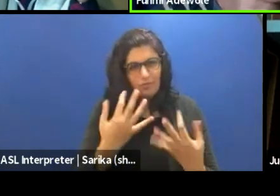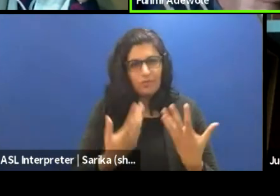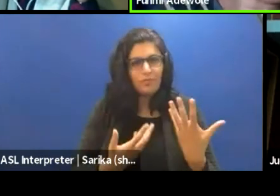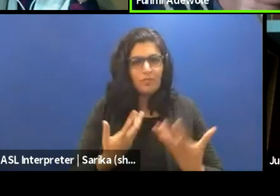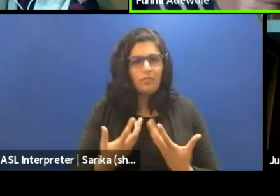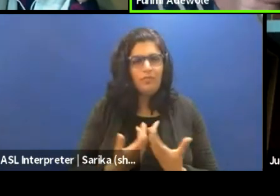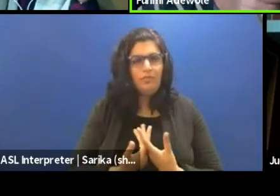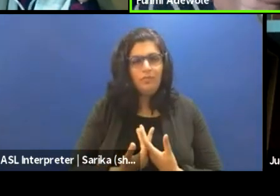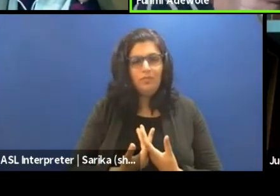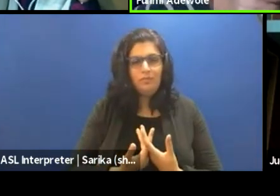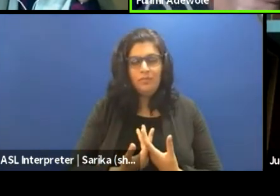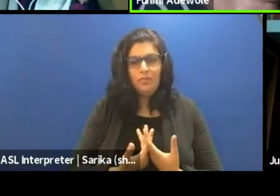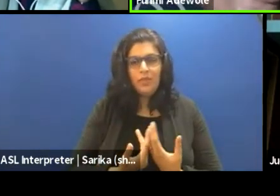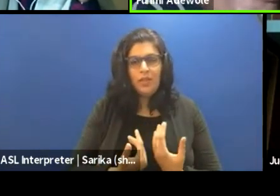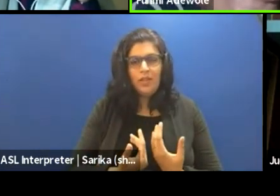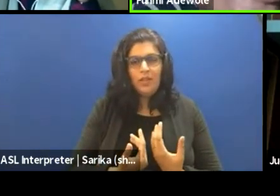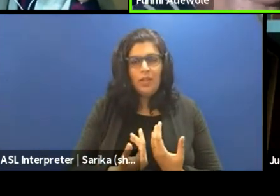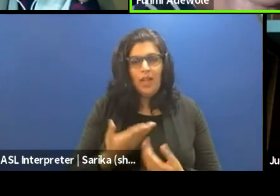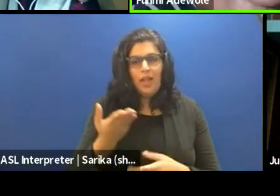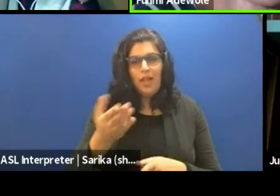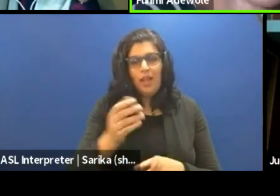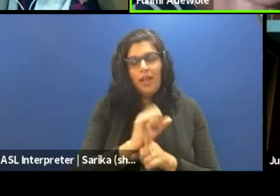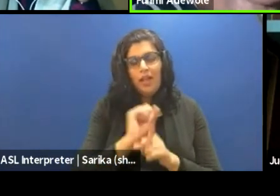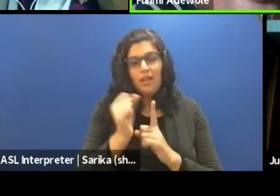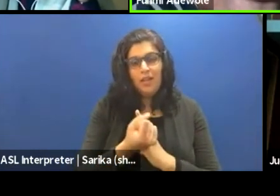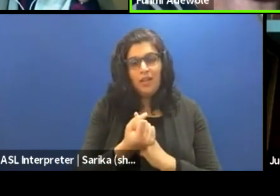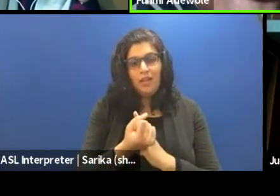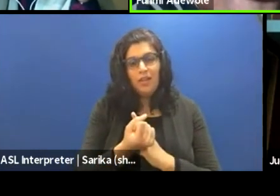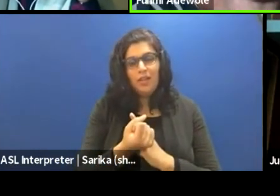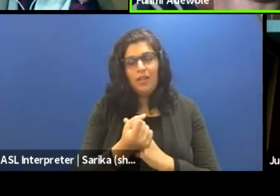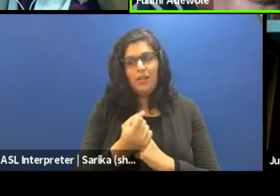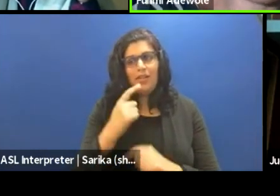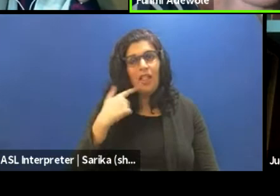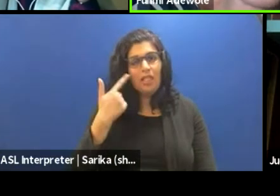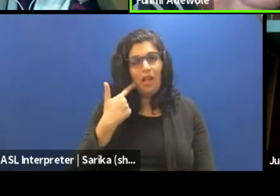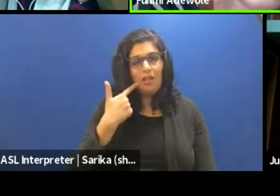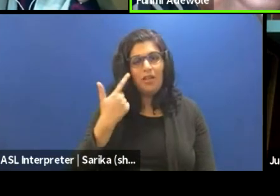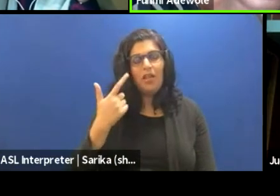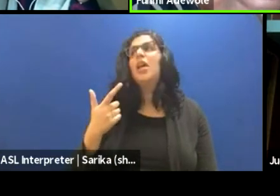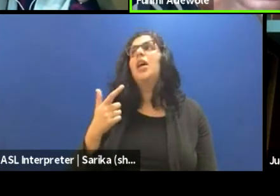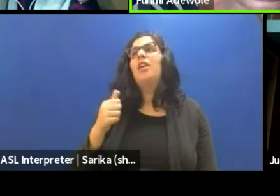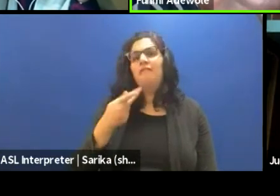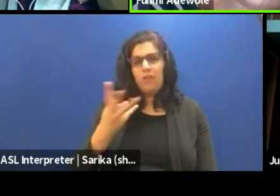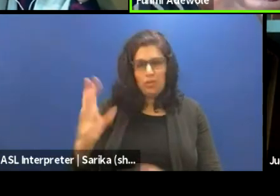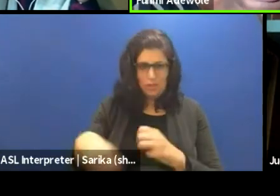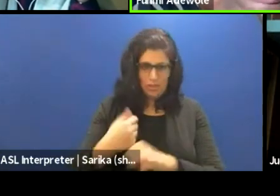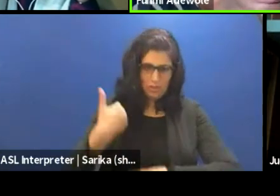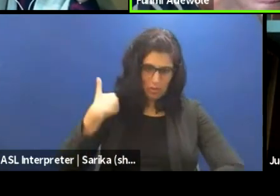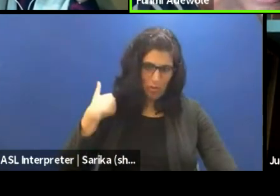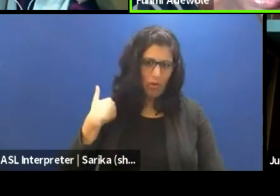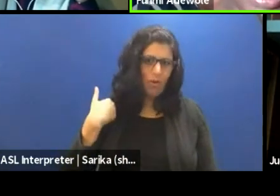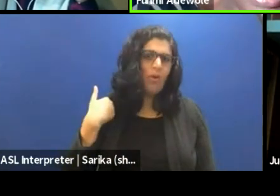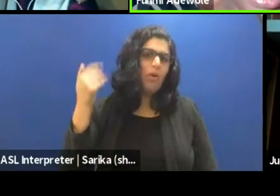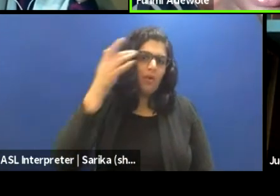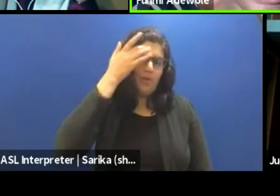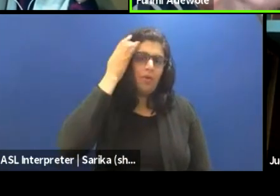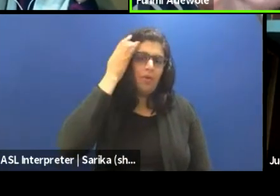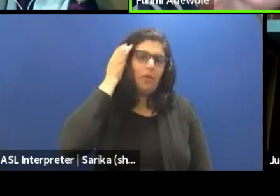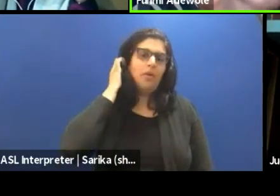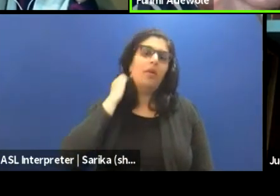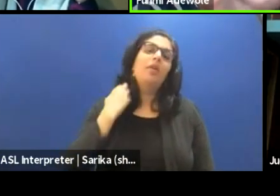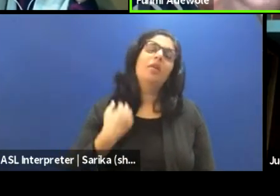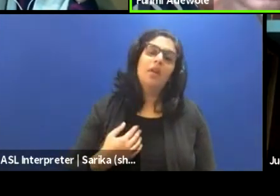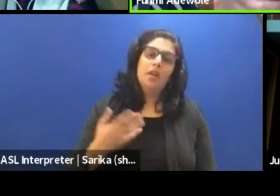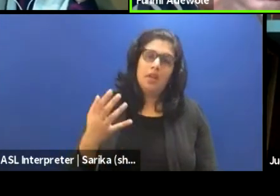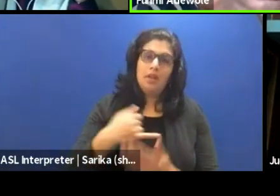And, you know, you know, there was a situation in London, I think, a few years ago, where there was an artist